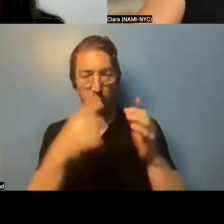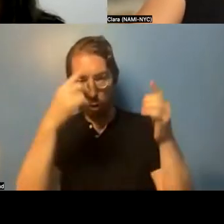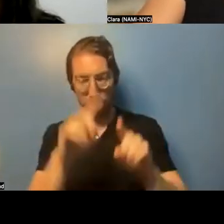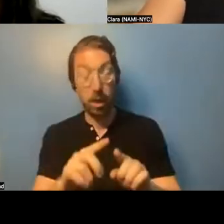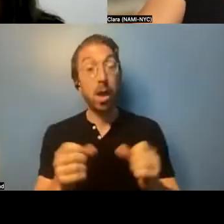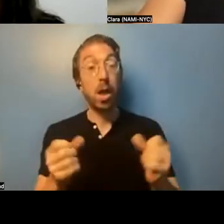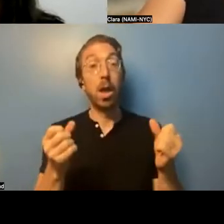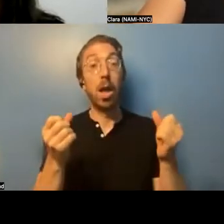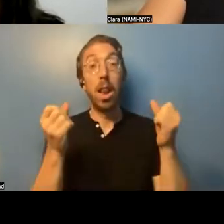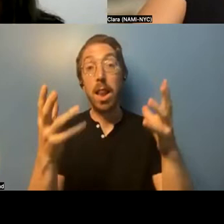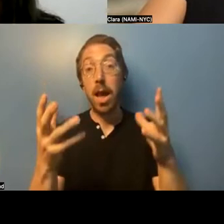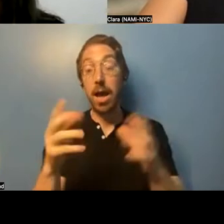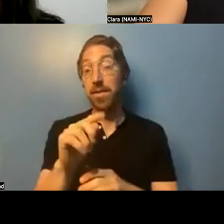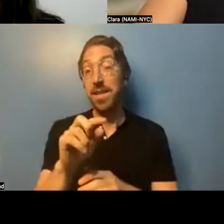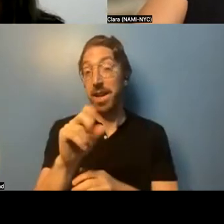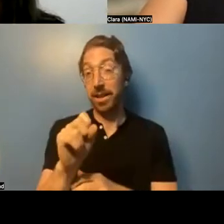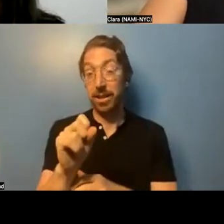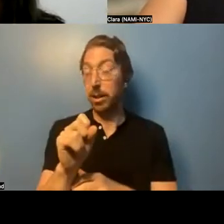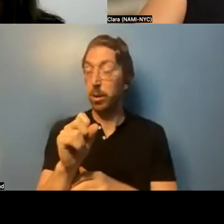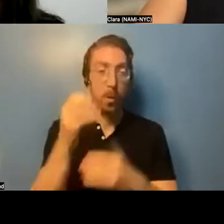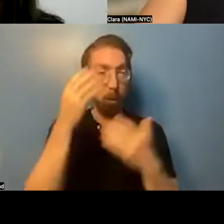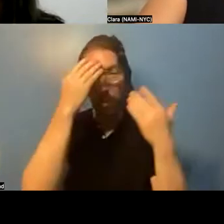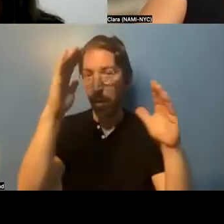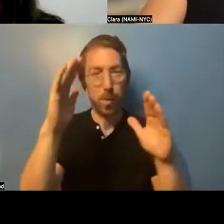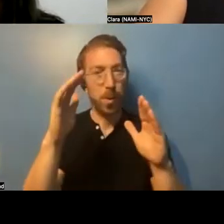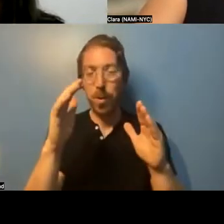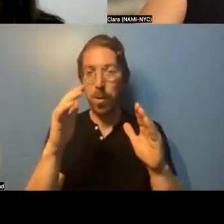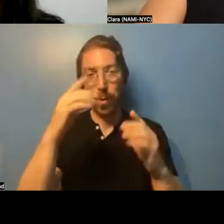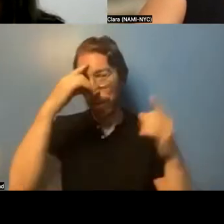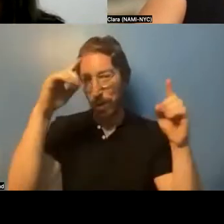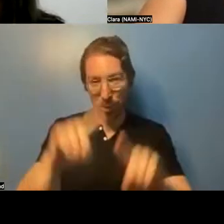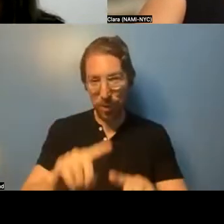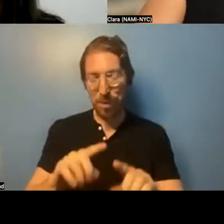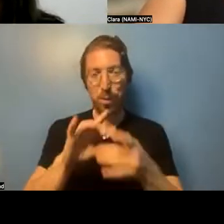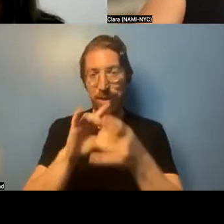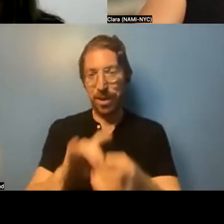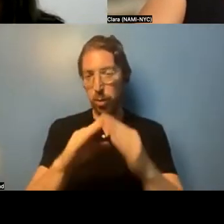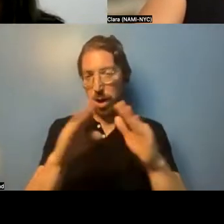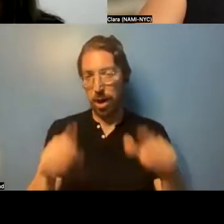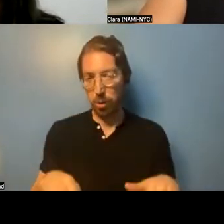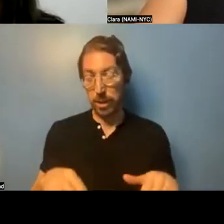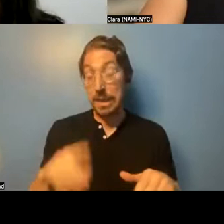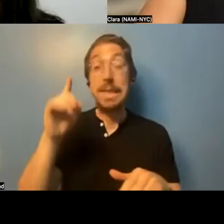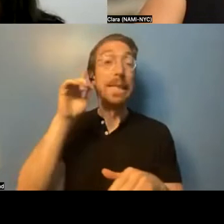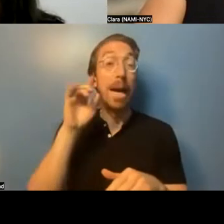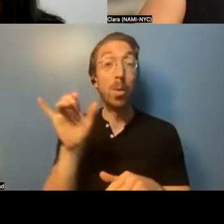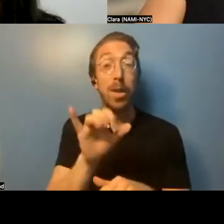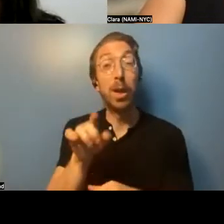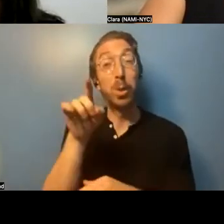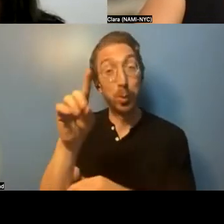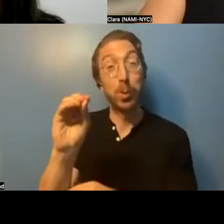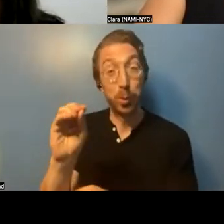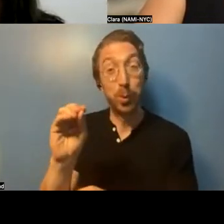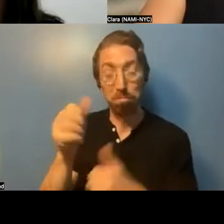know what agreements apply to their housing. And the, the new law that Michael Korn mentioned earlier, local